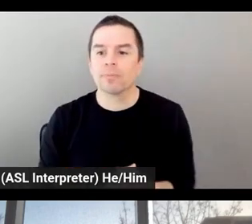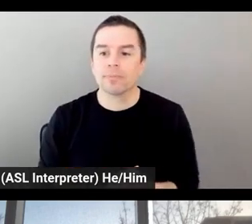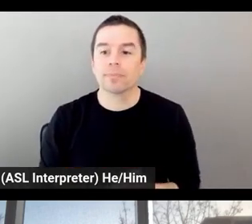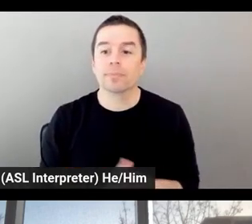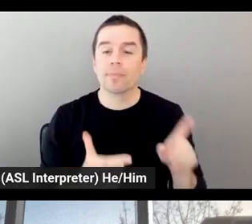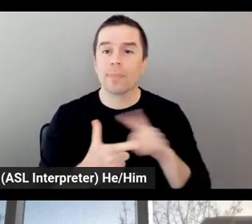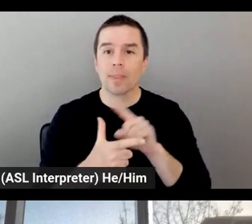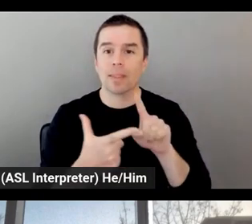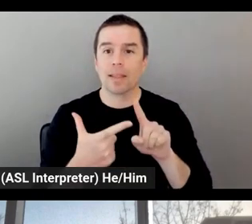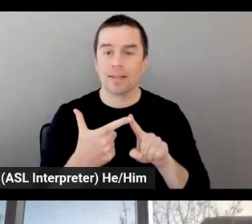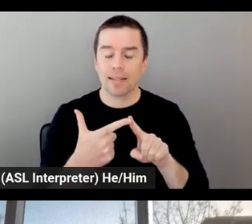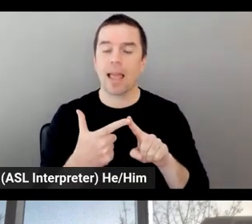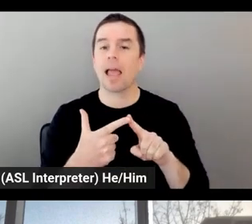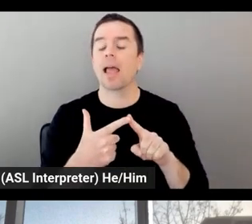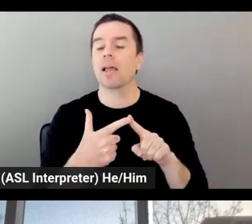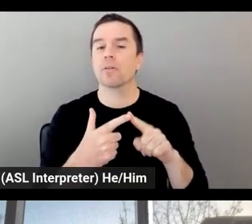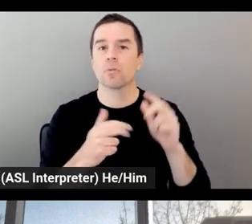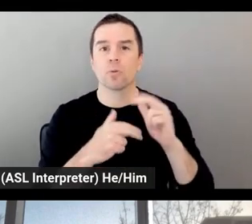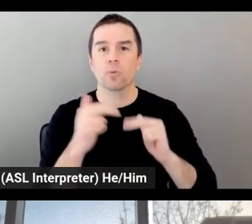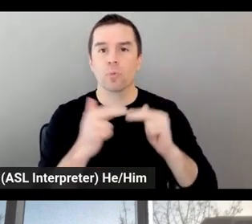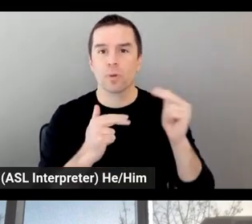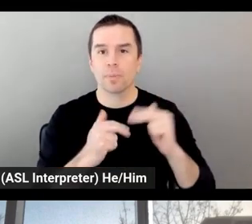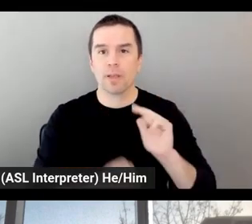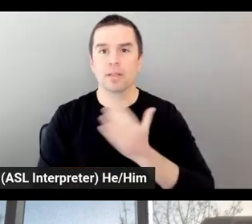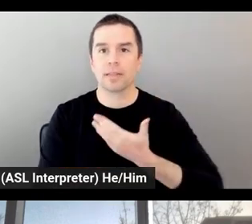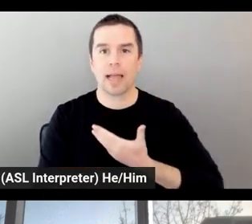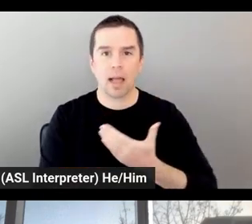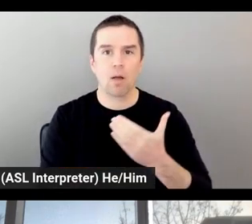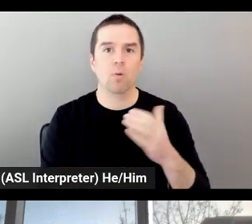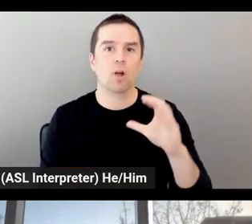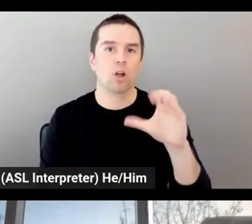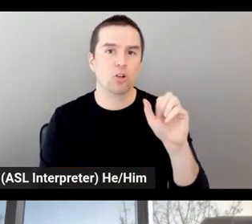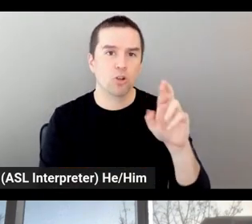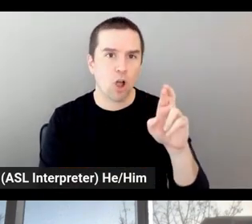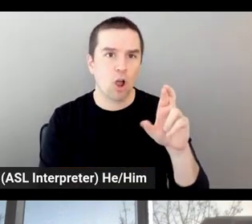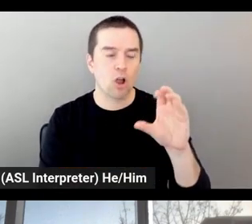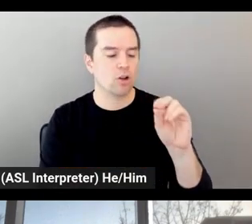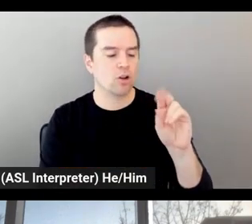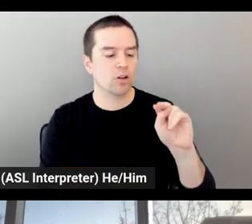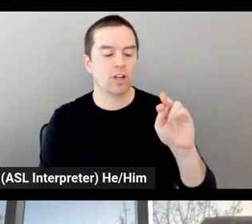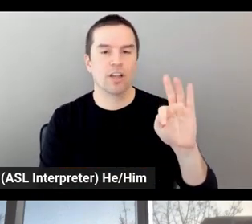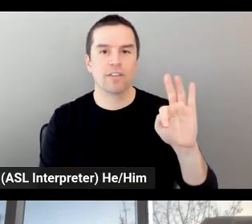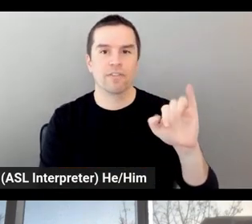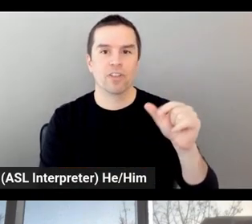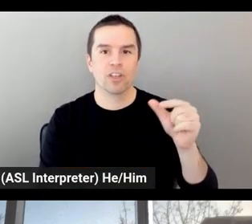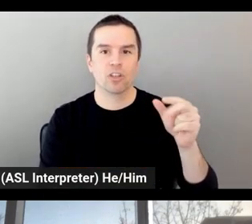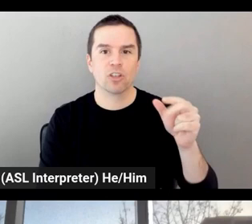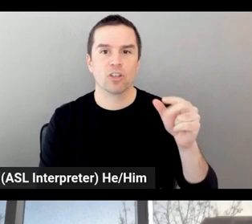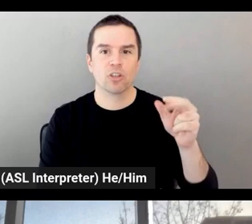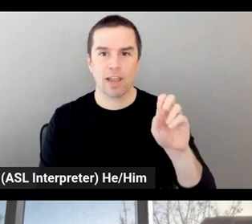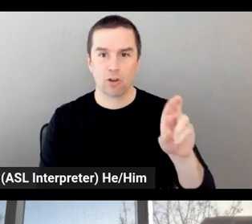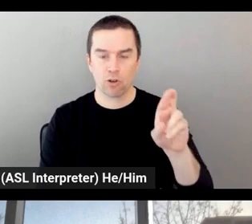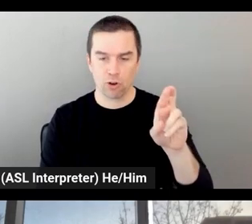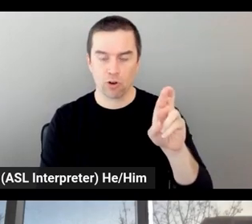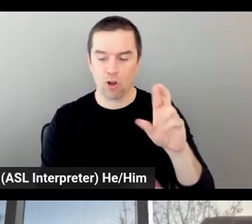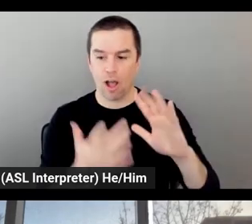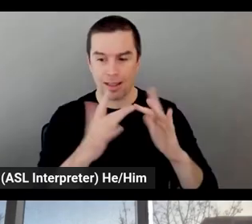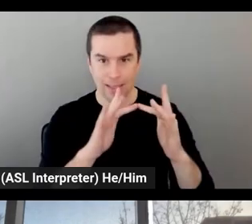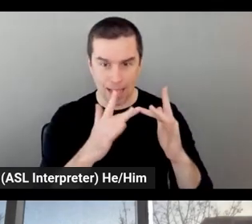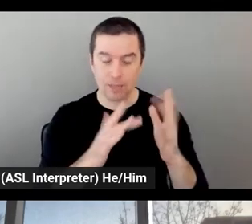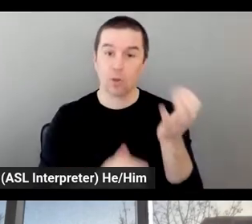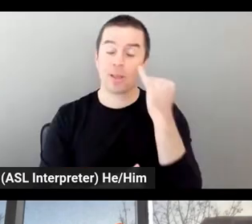configurator on AWS. So if you go online and you try to configure your Ferrari, you can